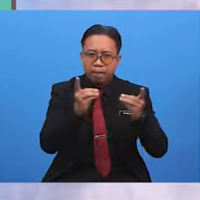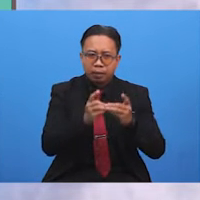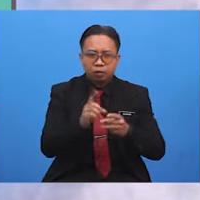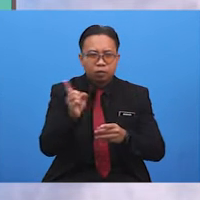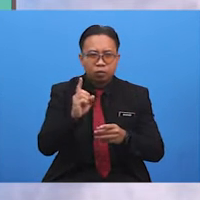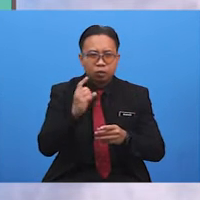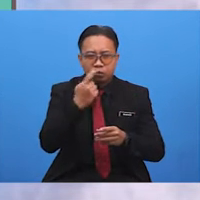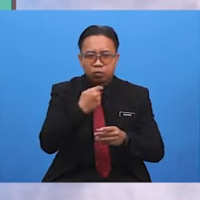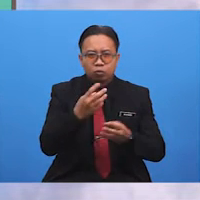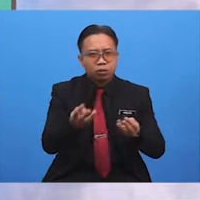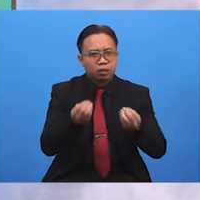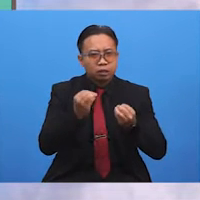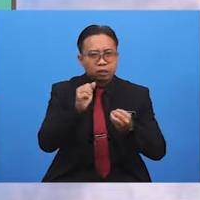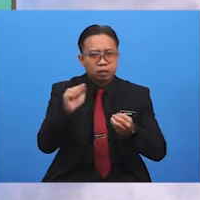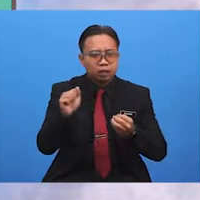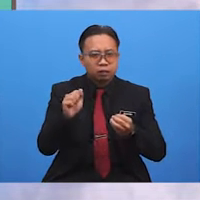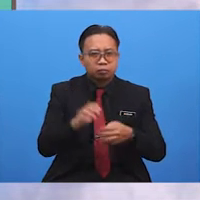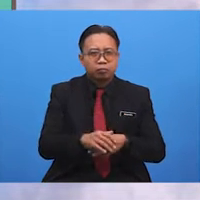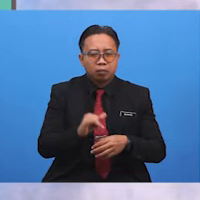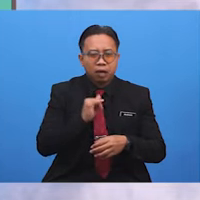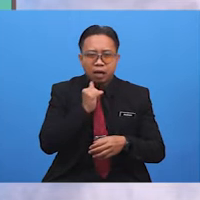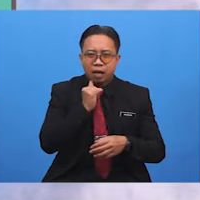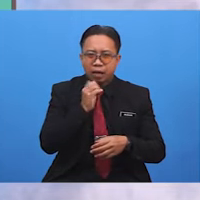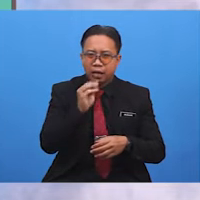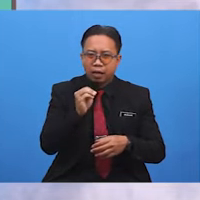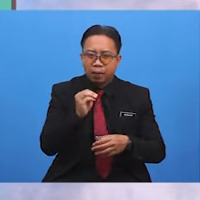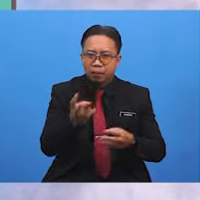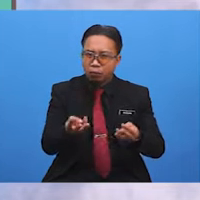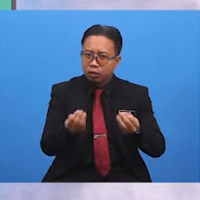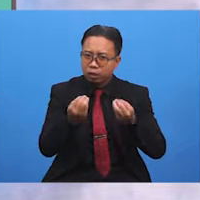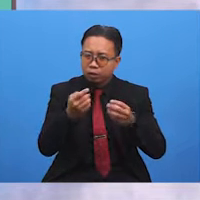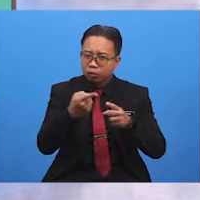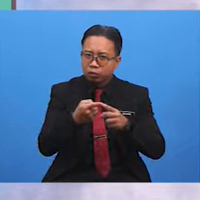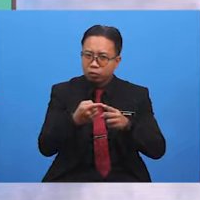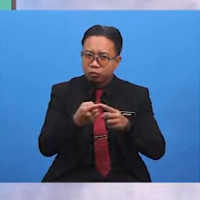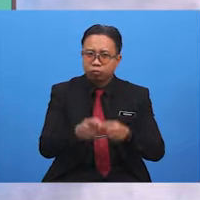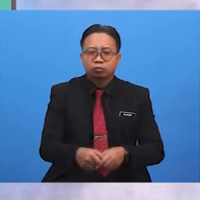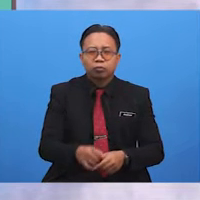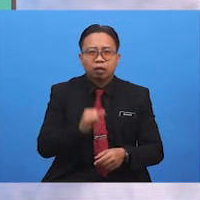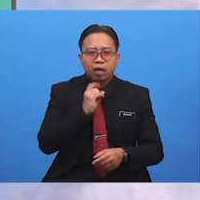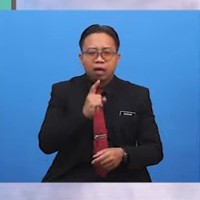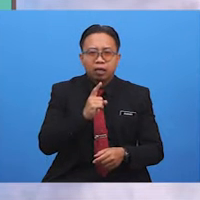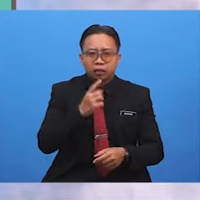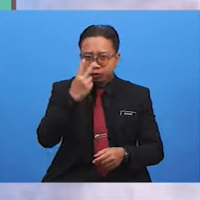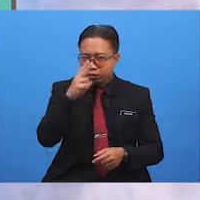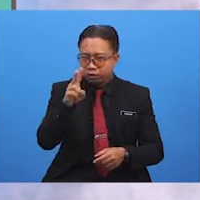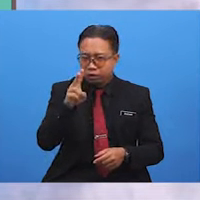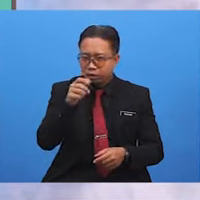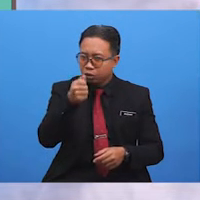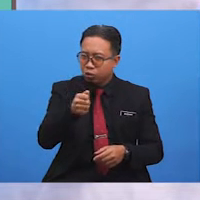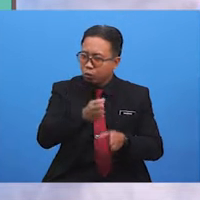needs a lift can I am willing to volunteer I'll see you outside